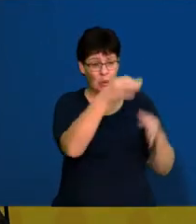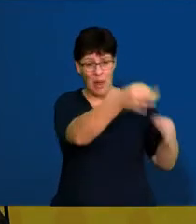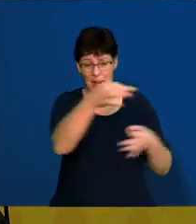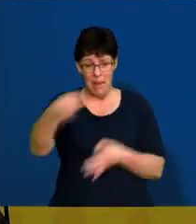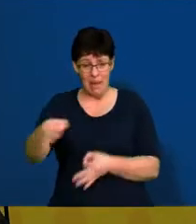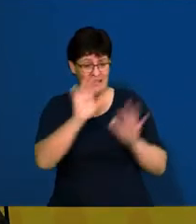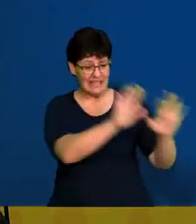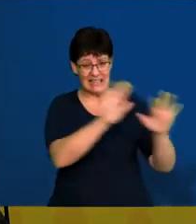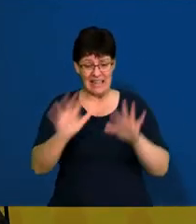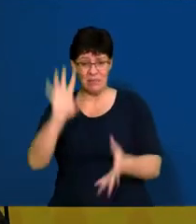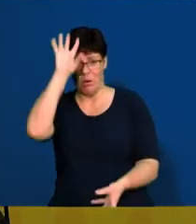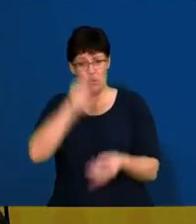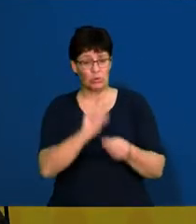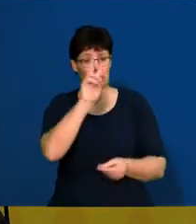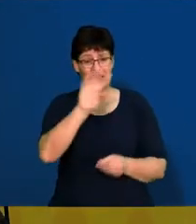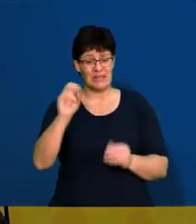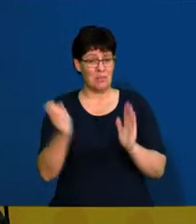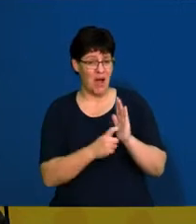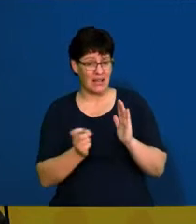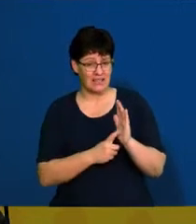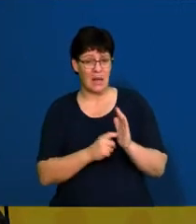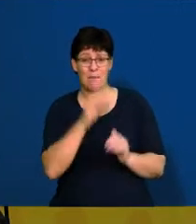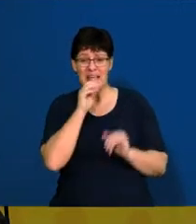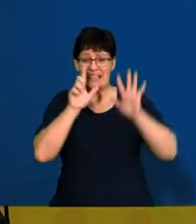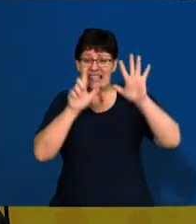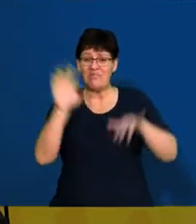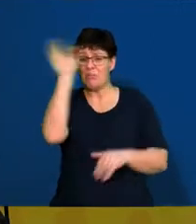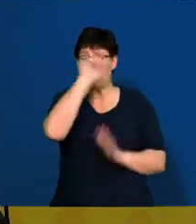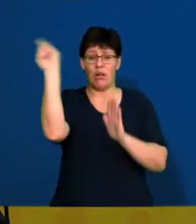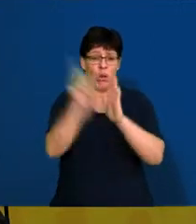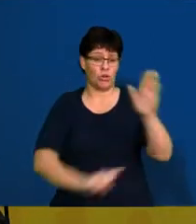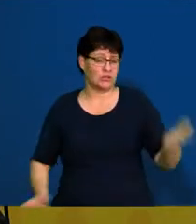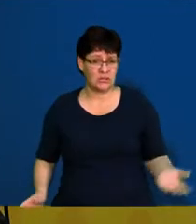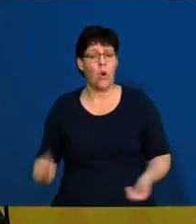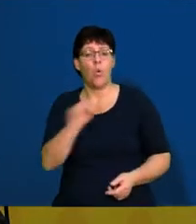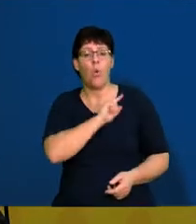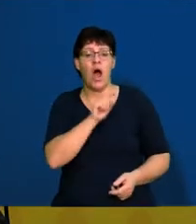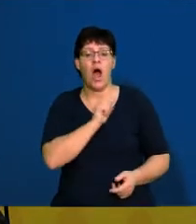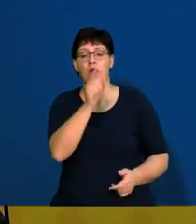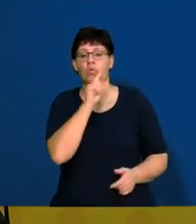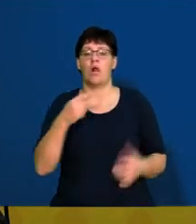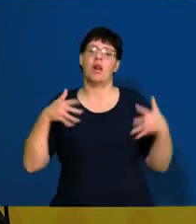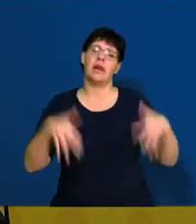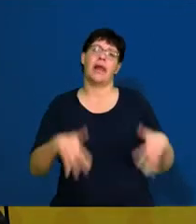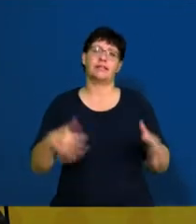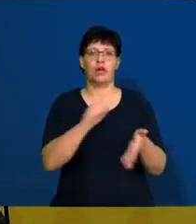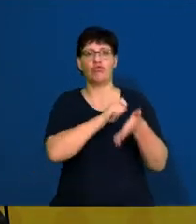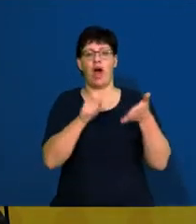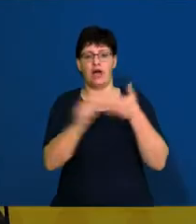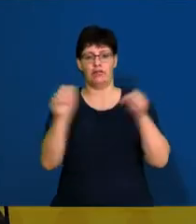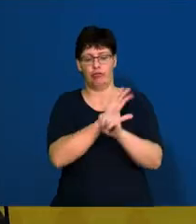that's 20 marks. You're looking at like 7% that you've lost there because you just didn't write out things properly.